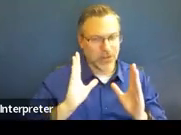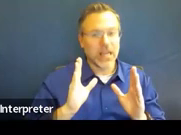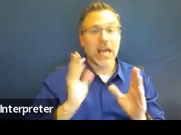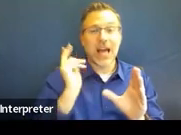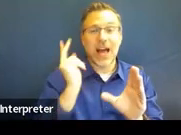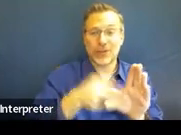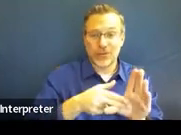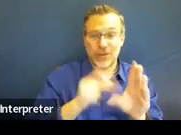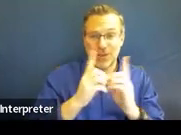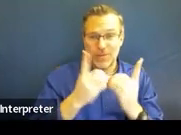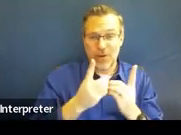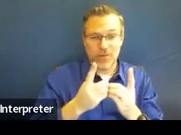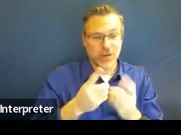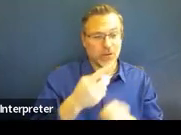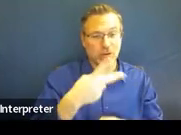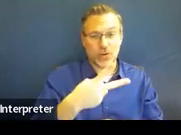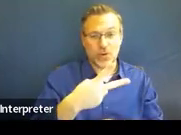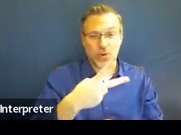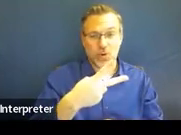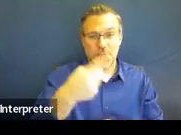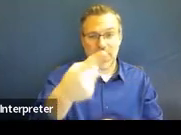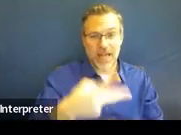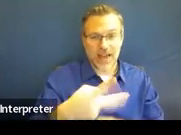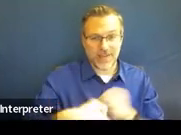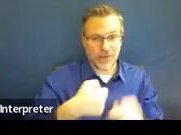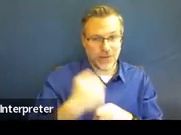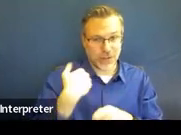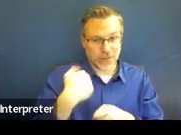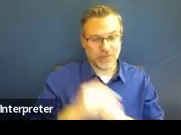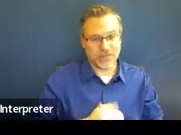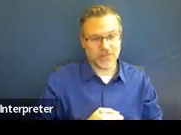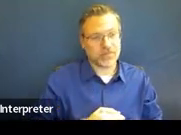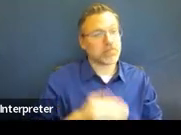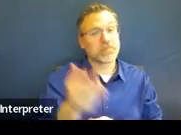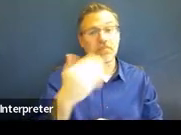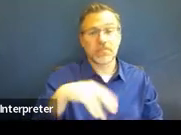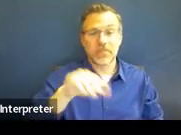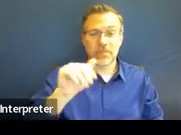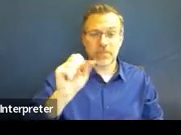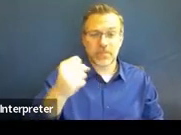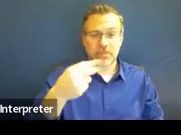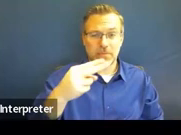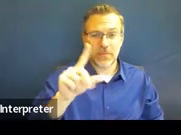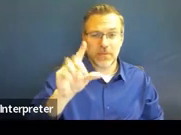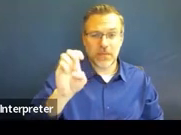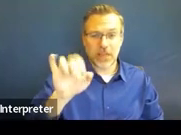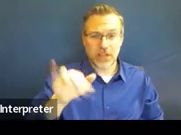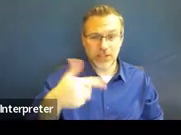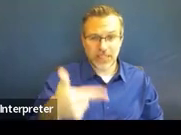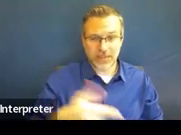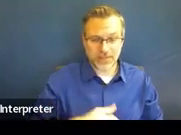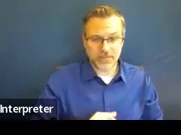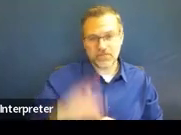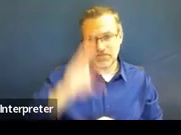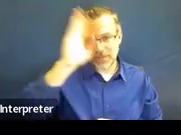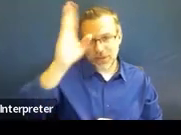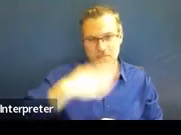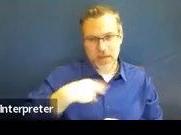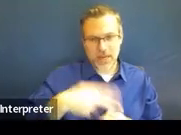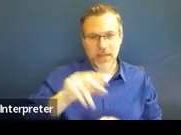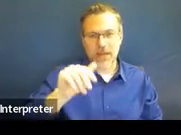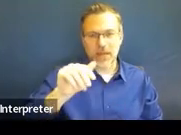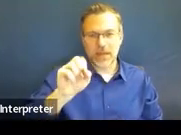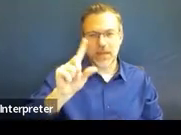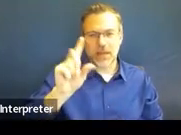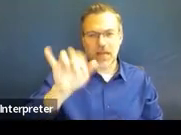two and a half years ago. Great. Thank you. And Ashley is with us. Hi, everybody. I'm Ashley Satry.